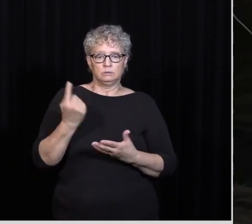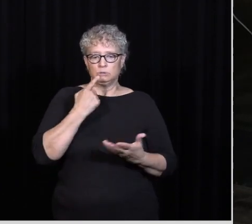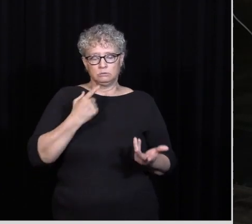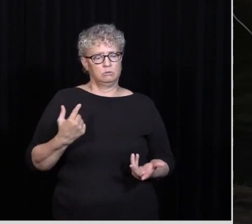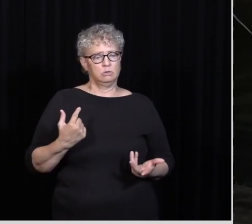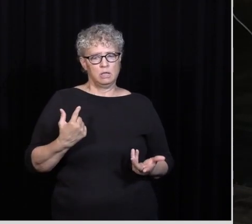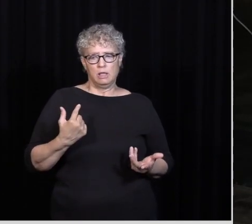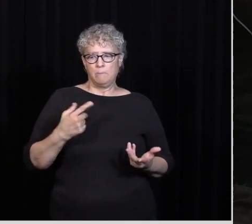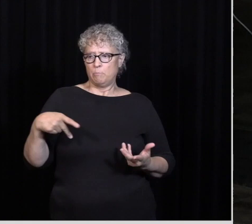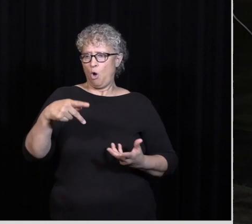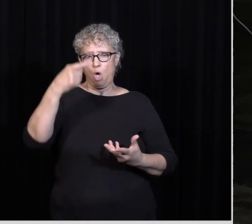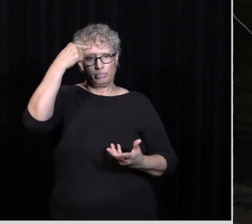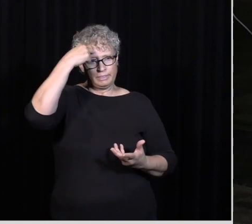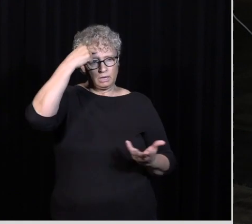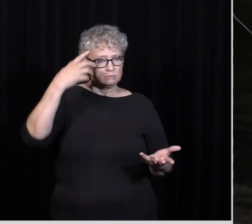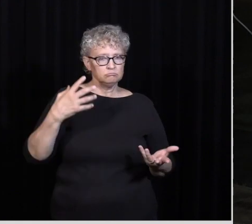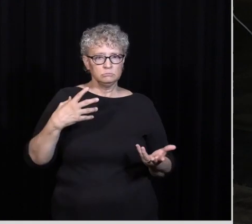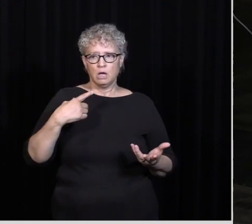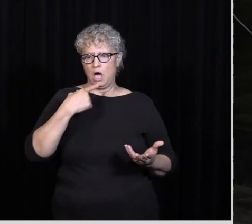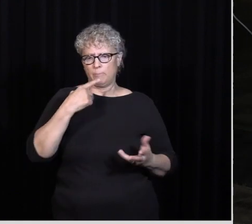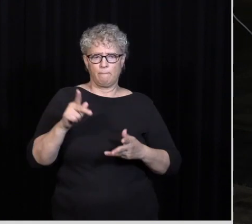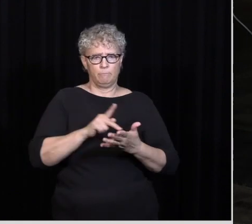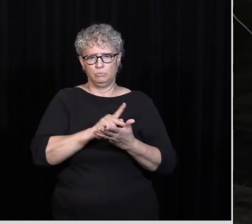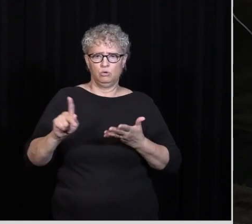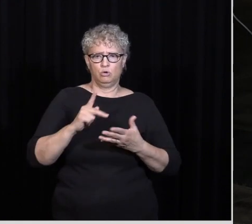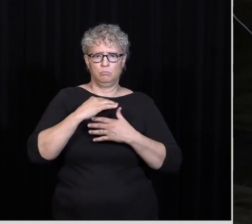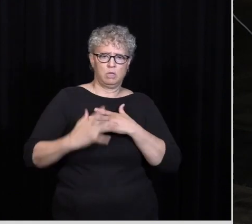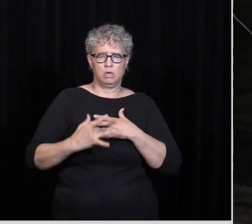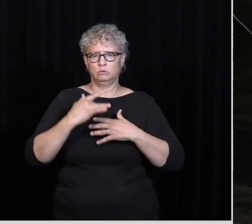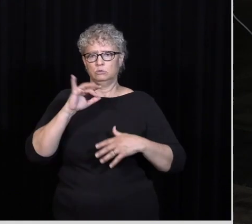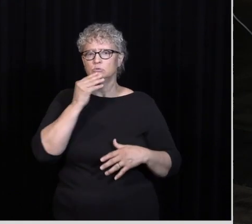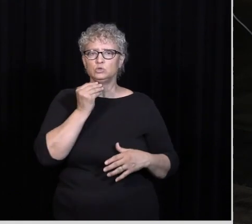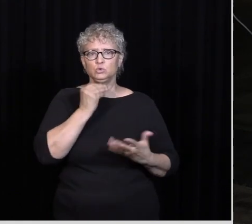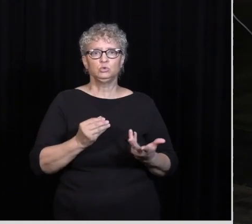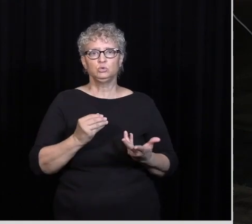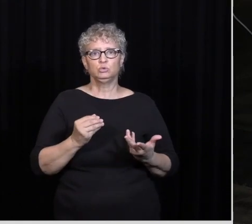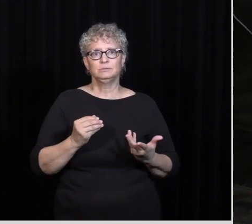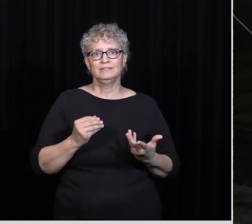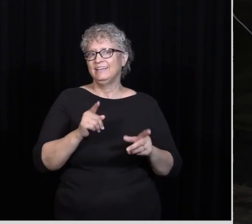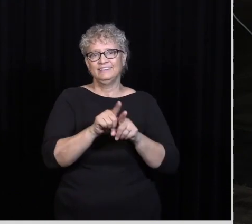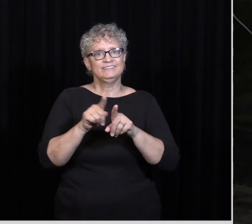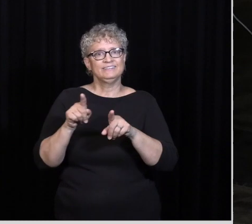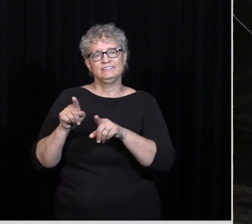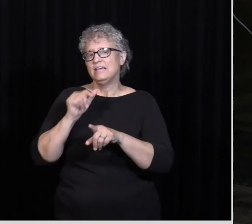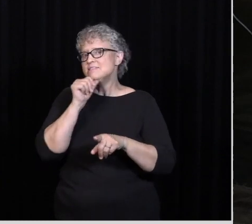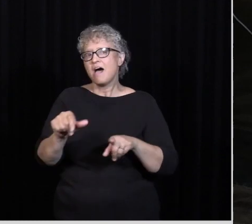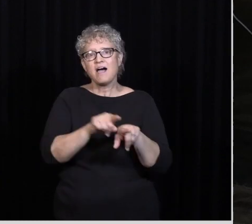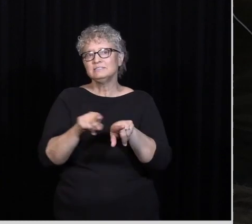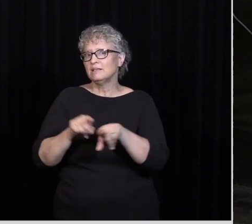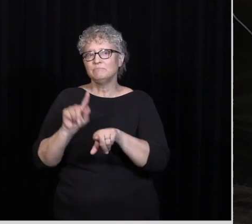a pure Blooded Jew Not like Timothy Remember he just talked About Timothy And he talked about